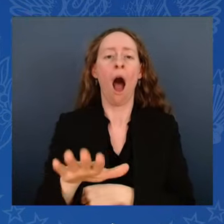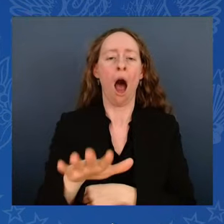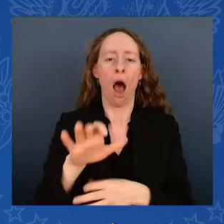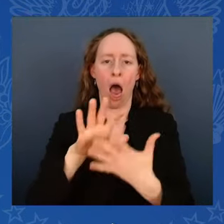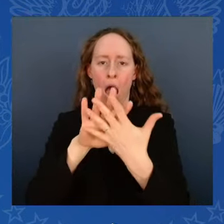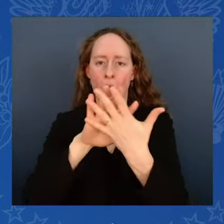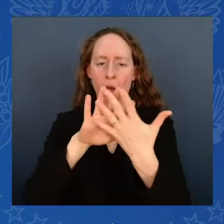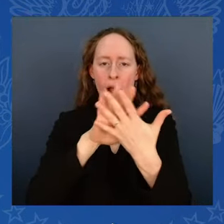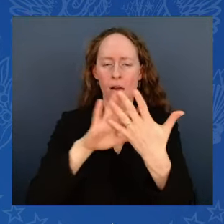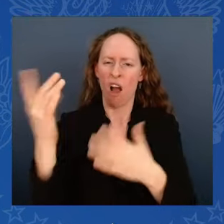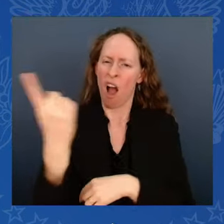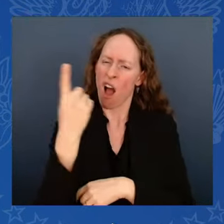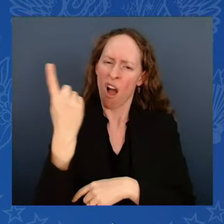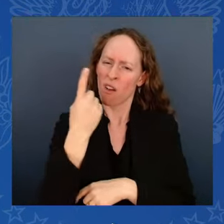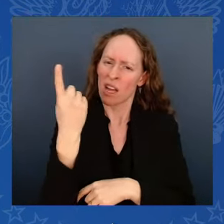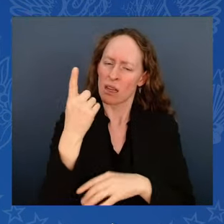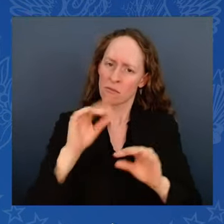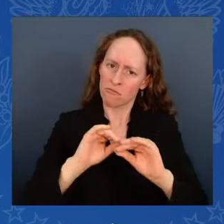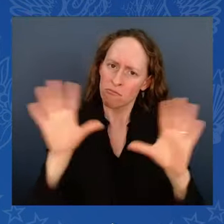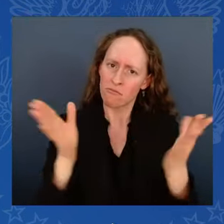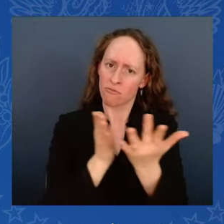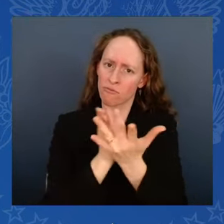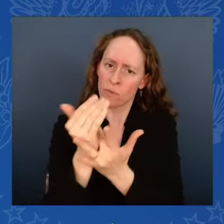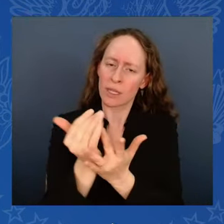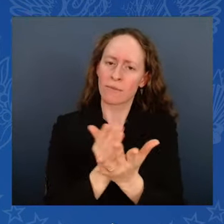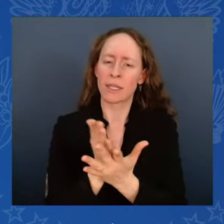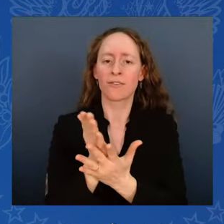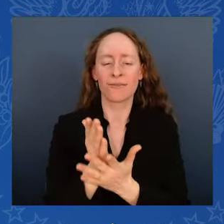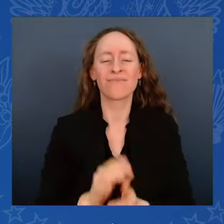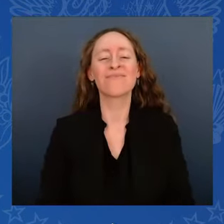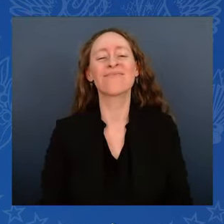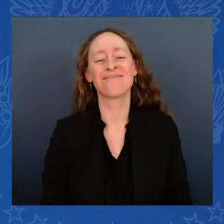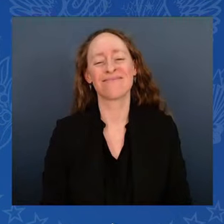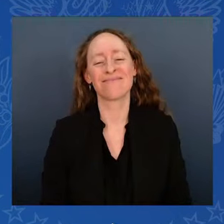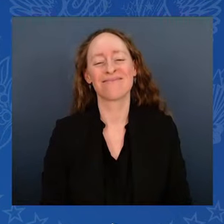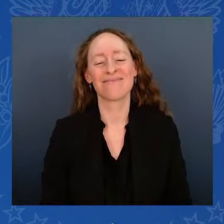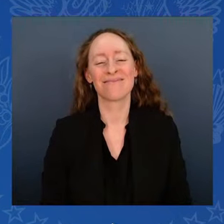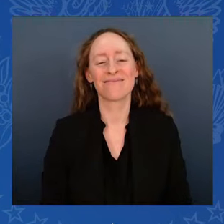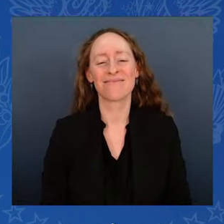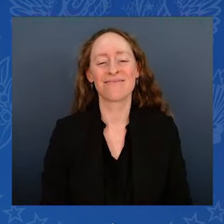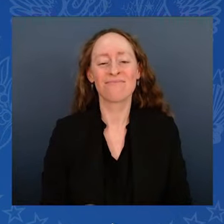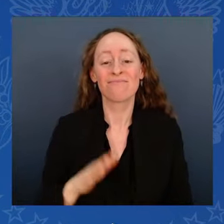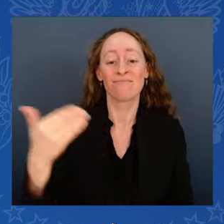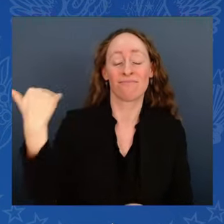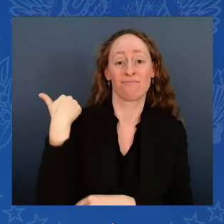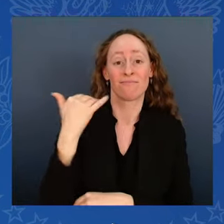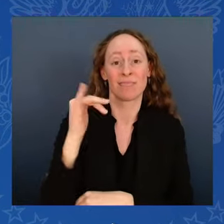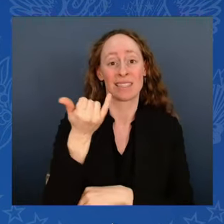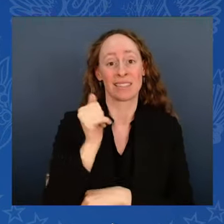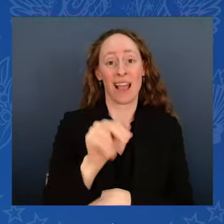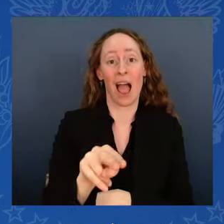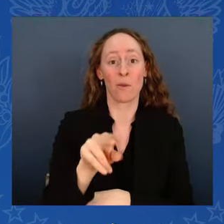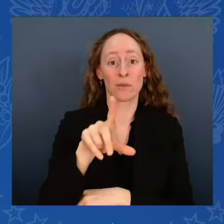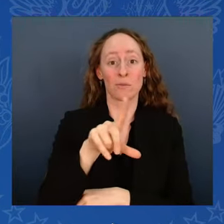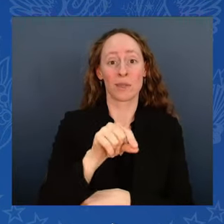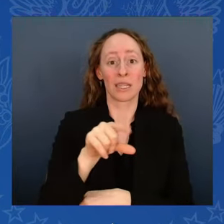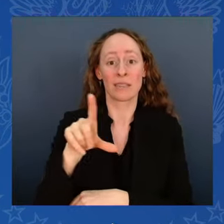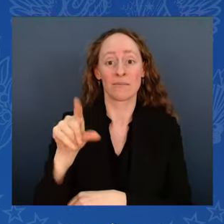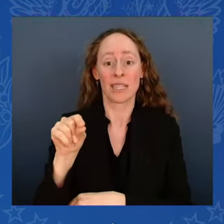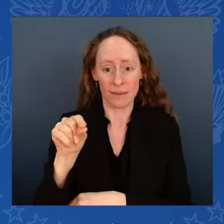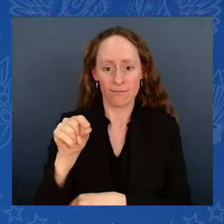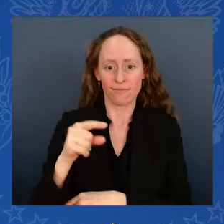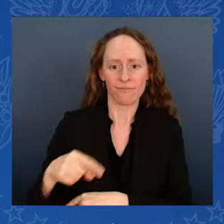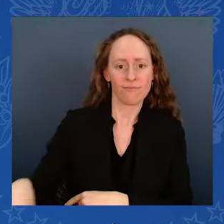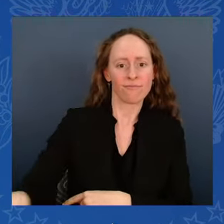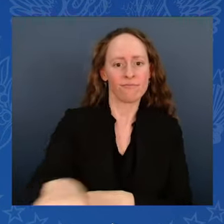there was the gathering of candidates to run for president, Joe Biden had not